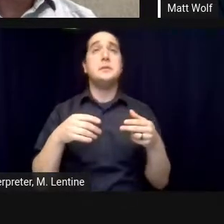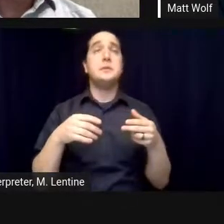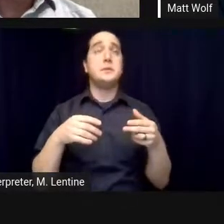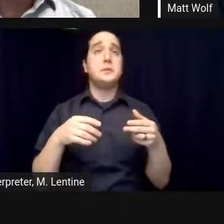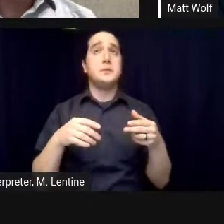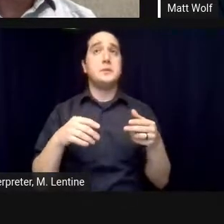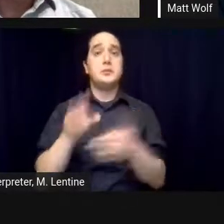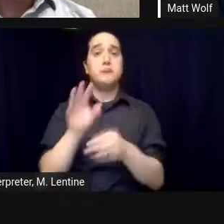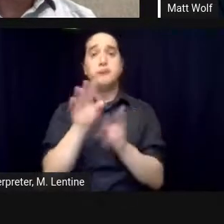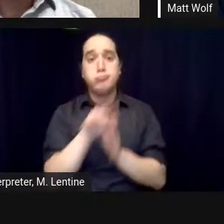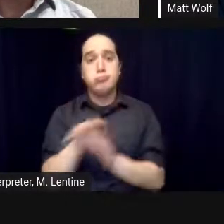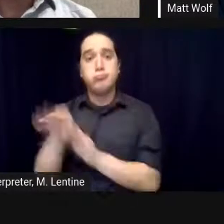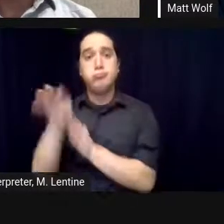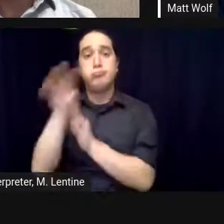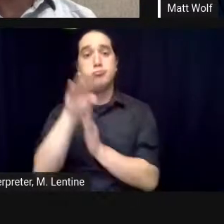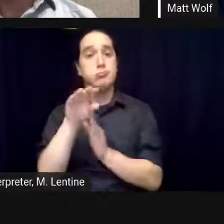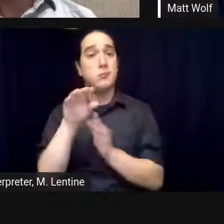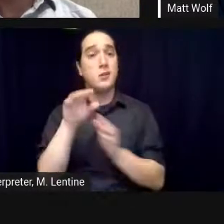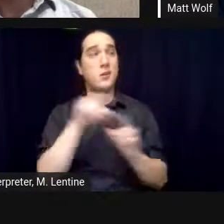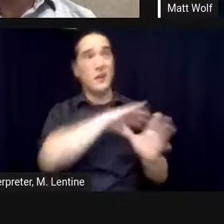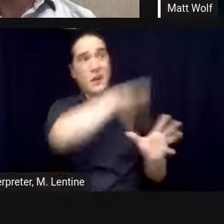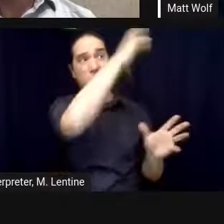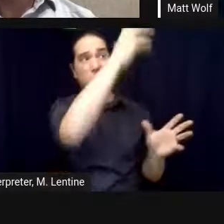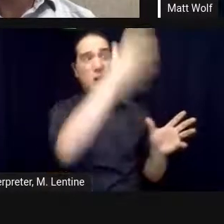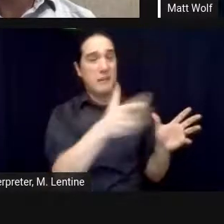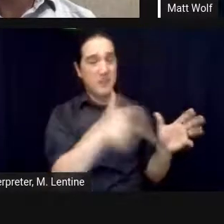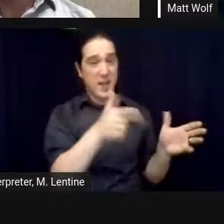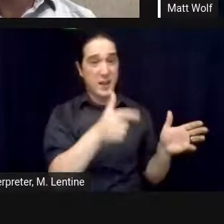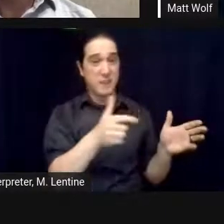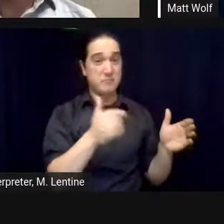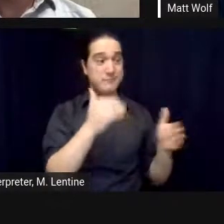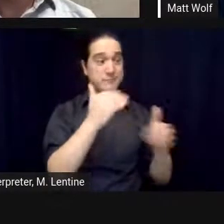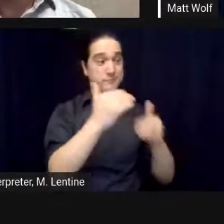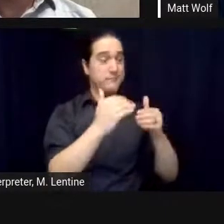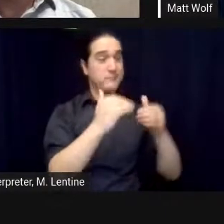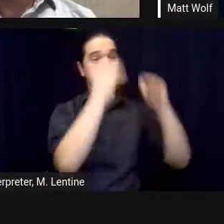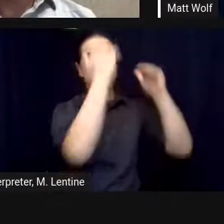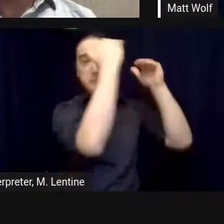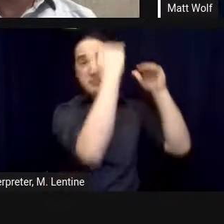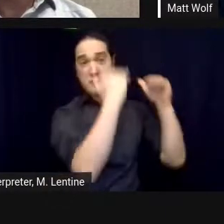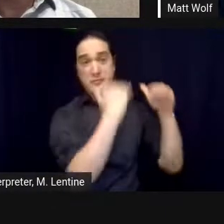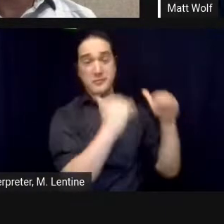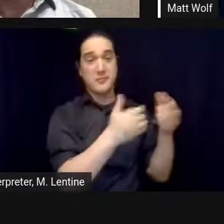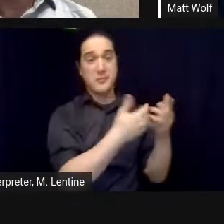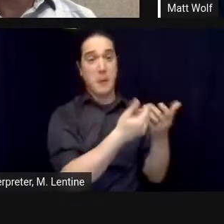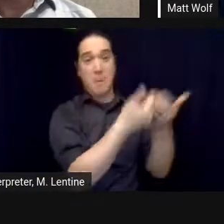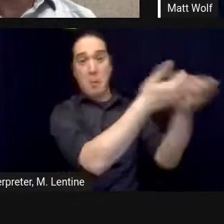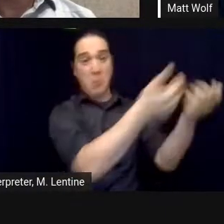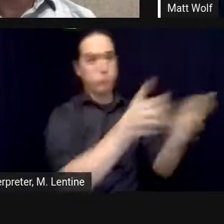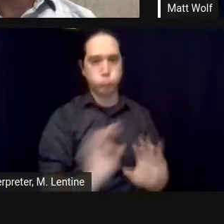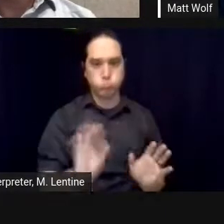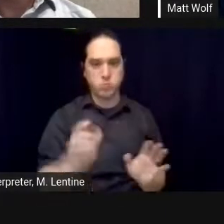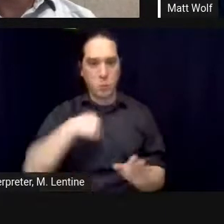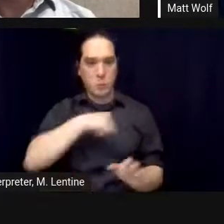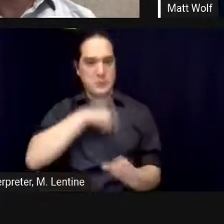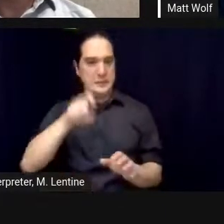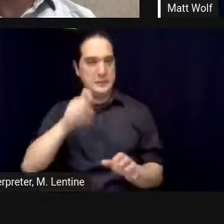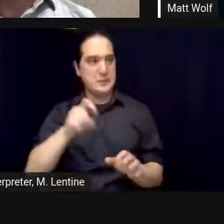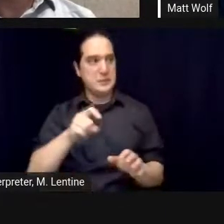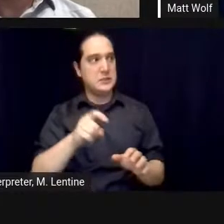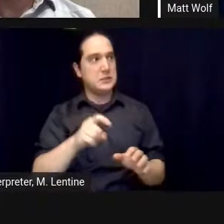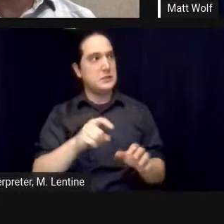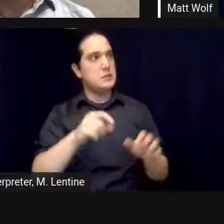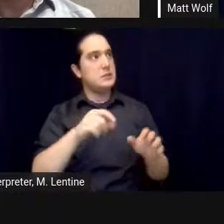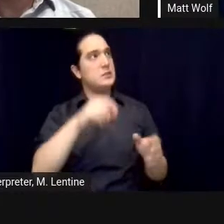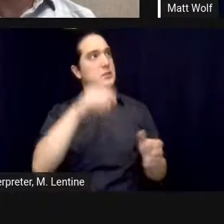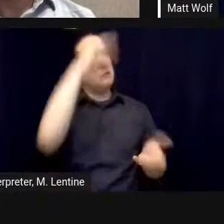material and create this like dewey decimal type library system before we could even really start making the film we needed to